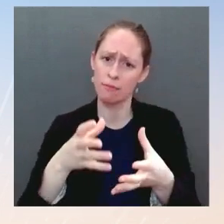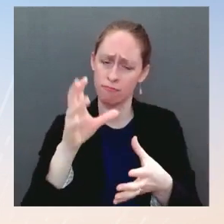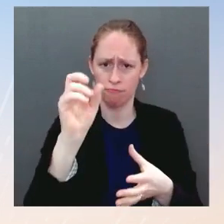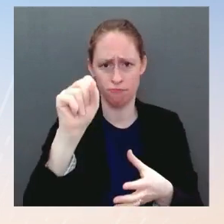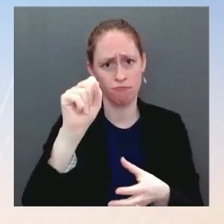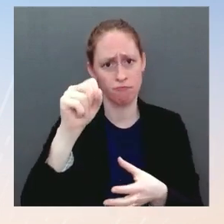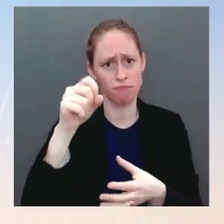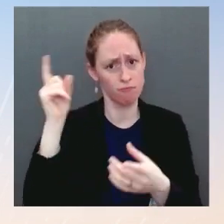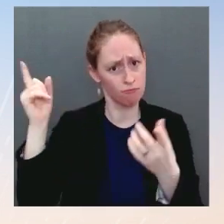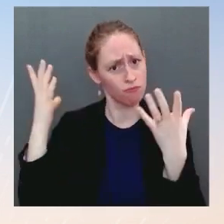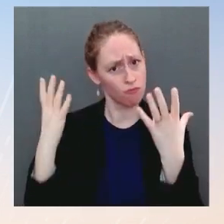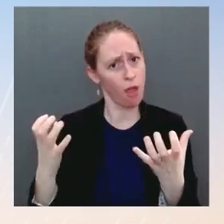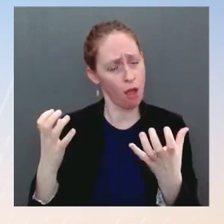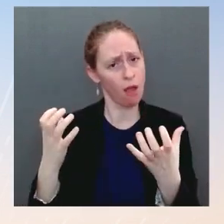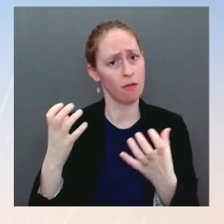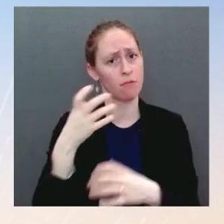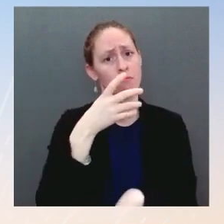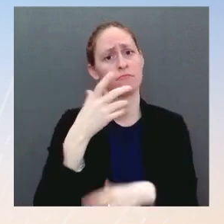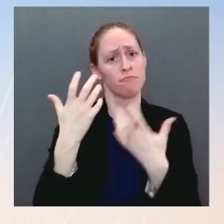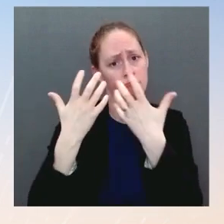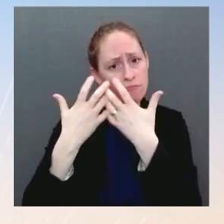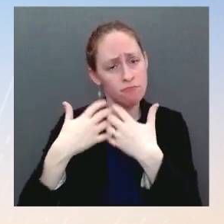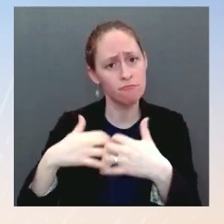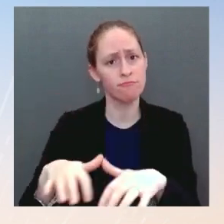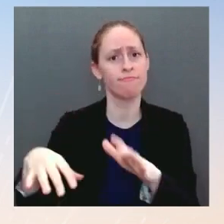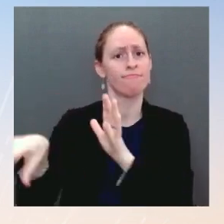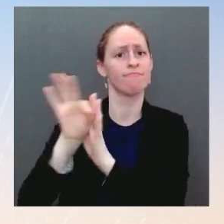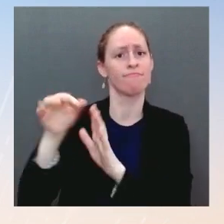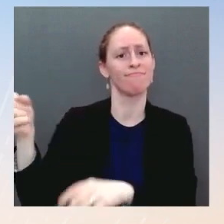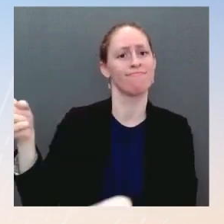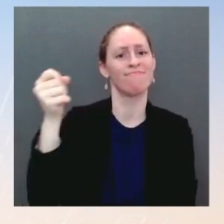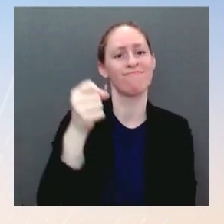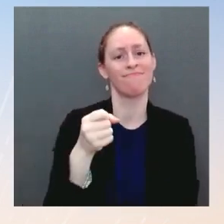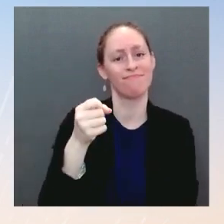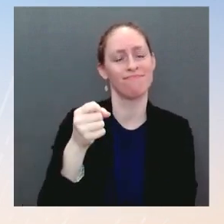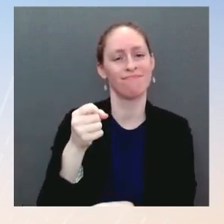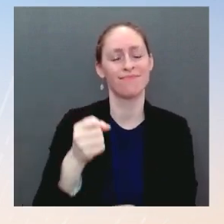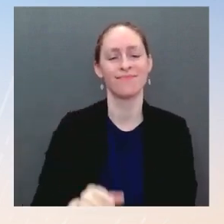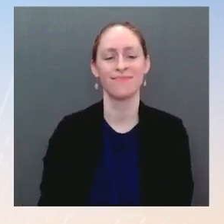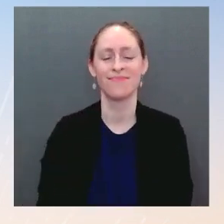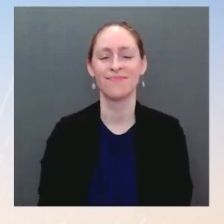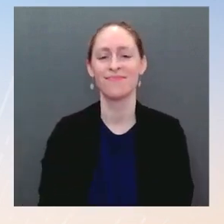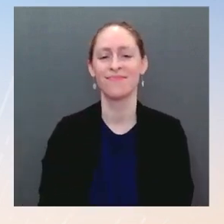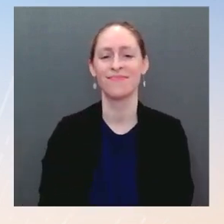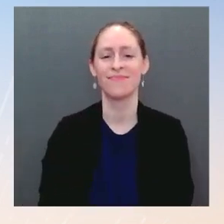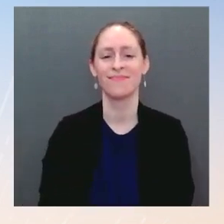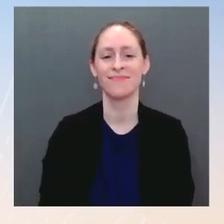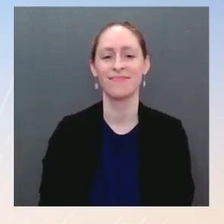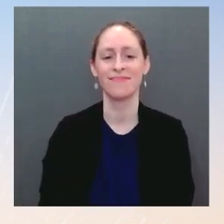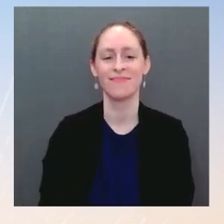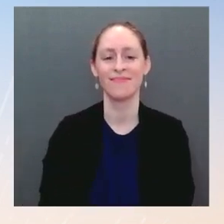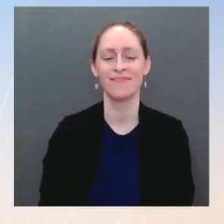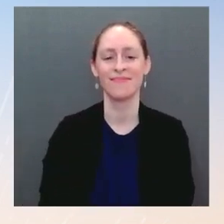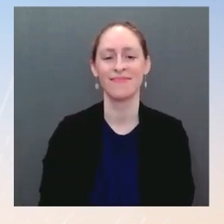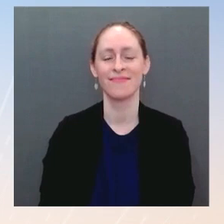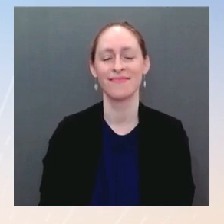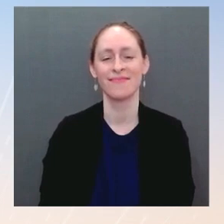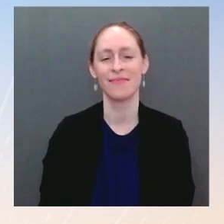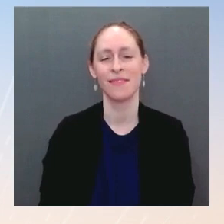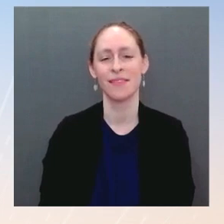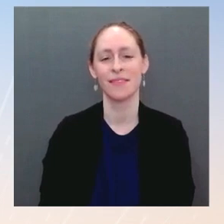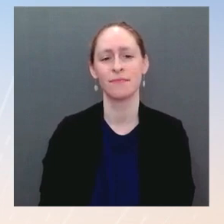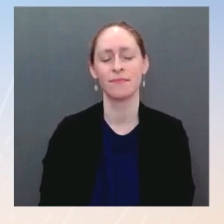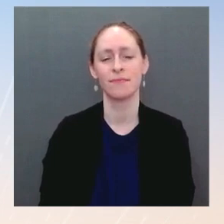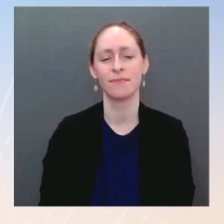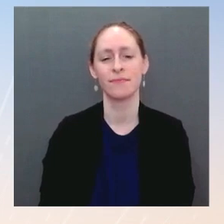who — after completing a rigorous process — who is worthy of the excellence and decency of Breyer's legacy. The And then the foreign